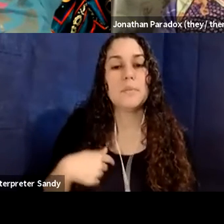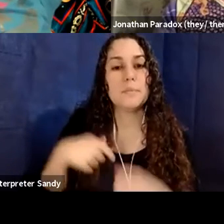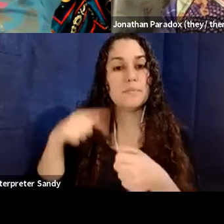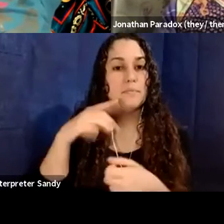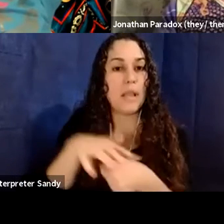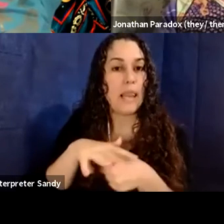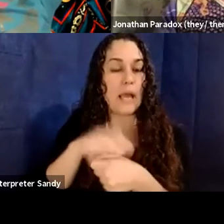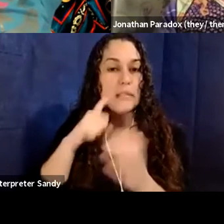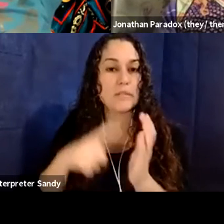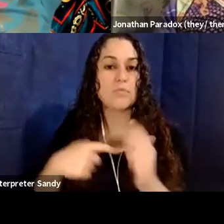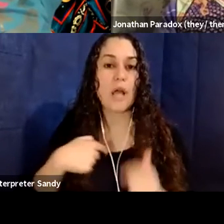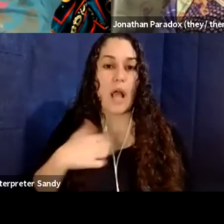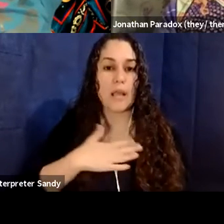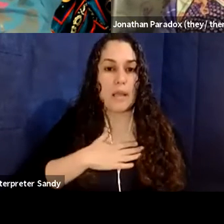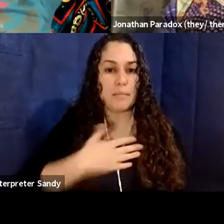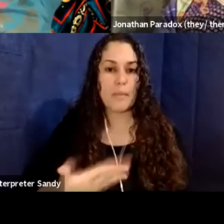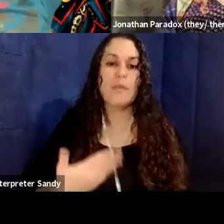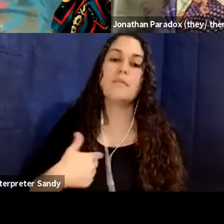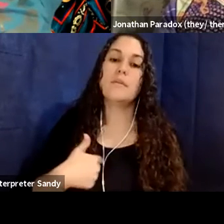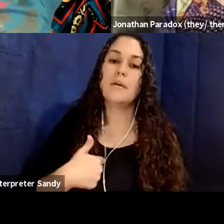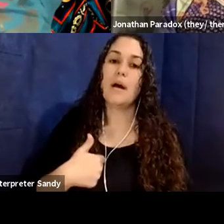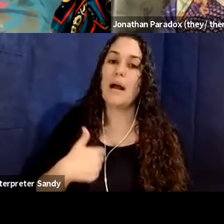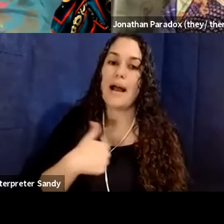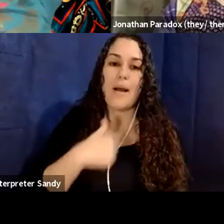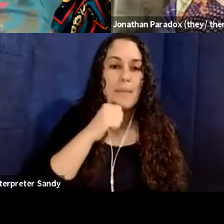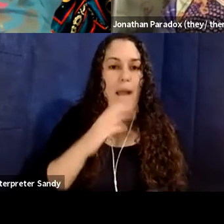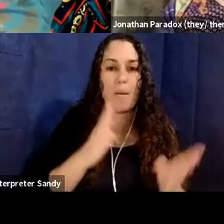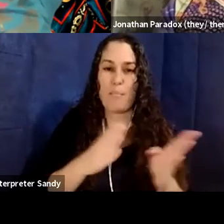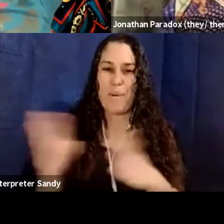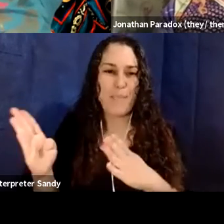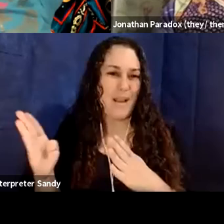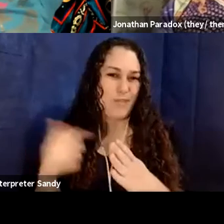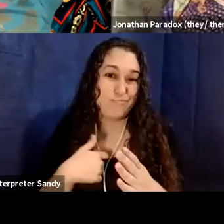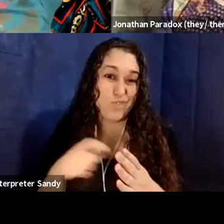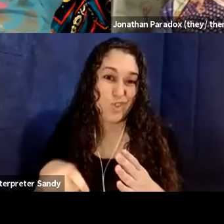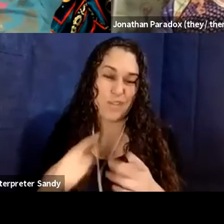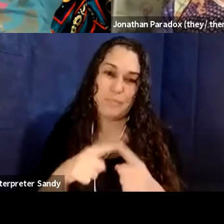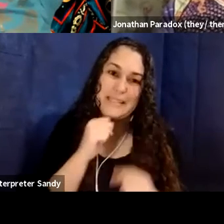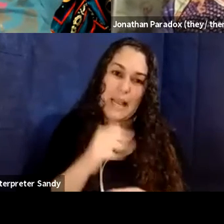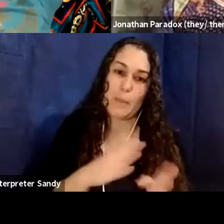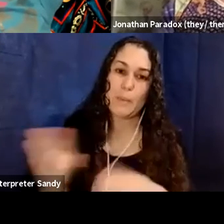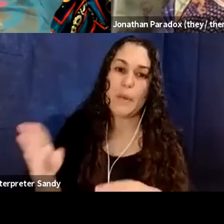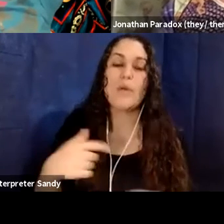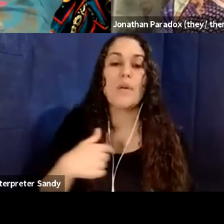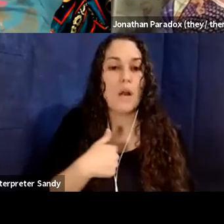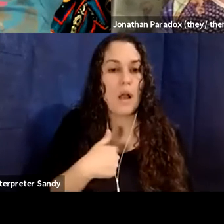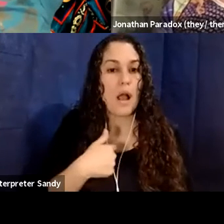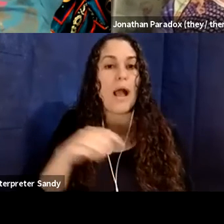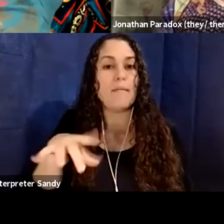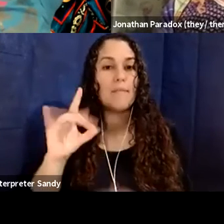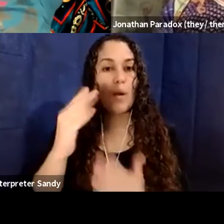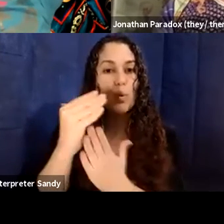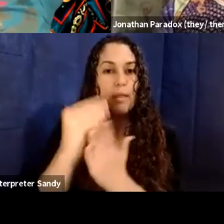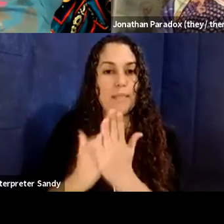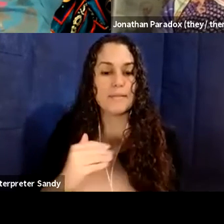I admit that, um, I am not as prepared as I should be. However, I did find, um, a list of,